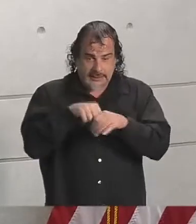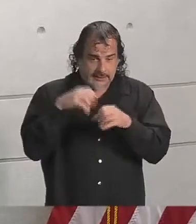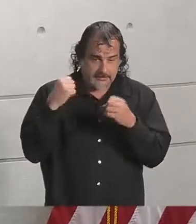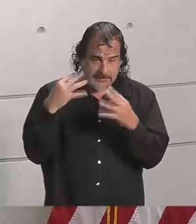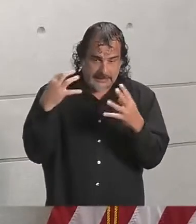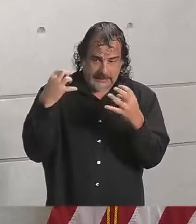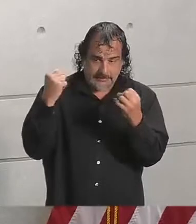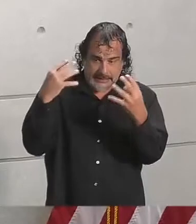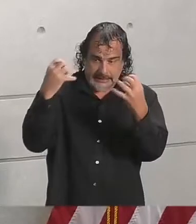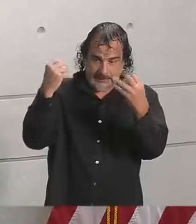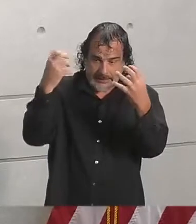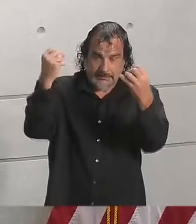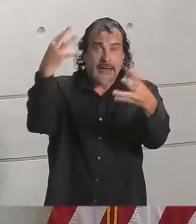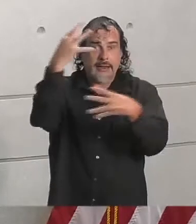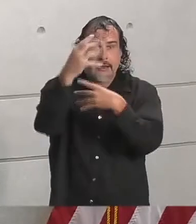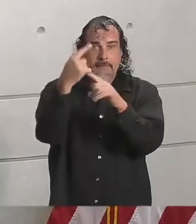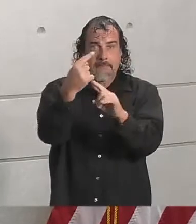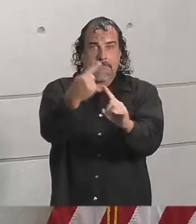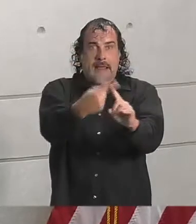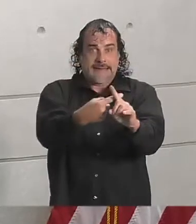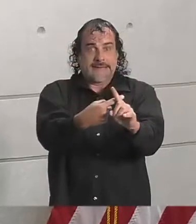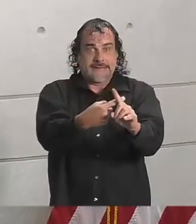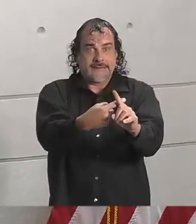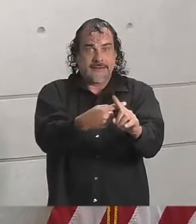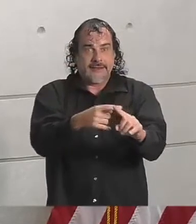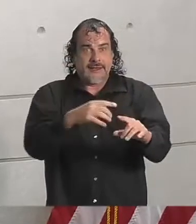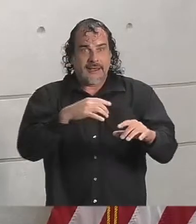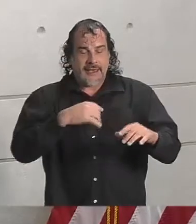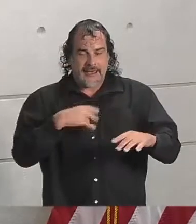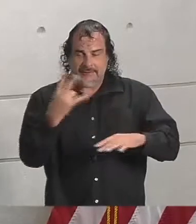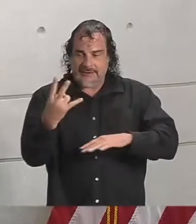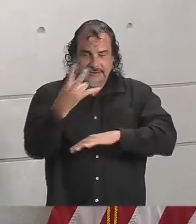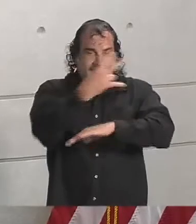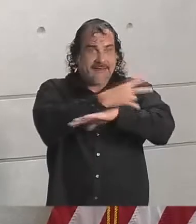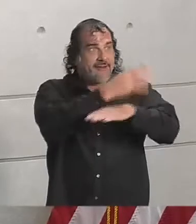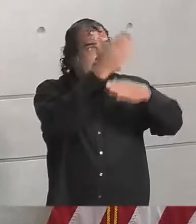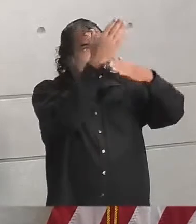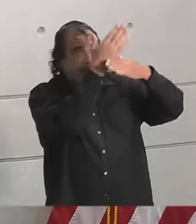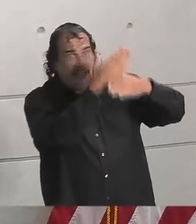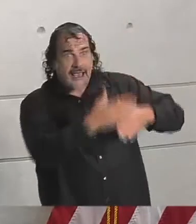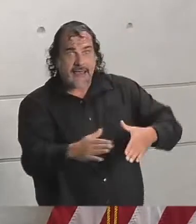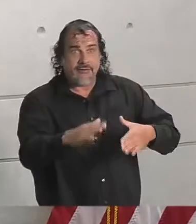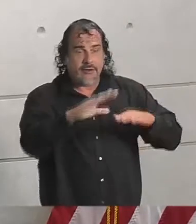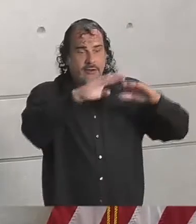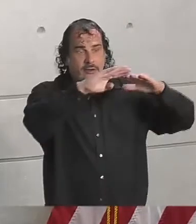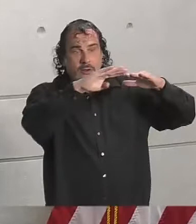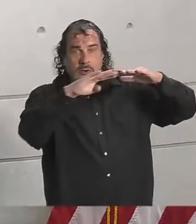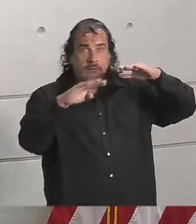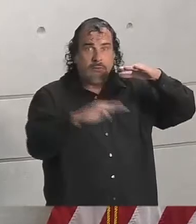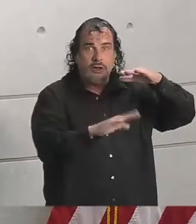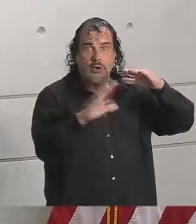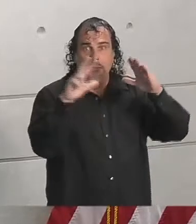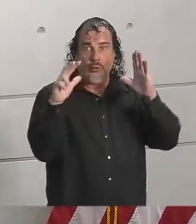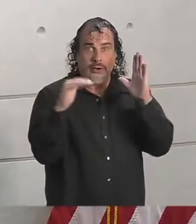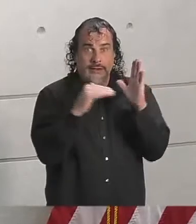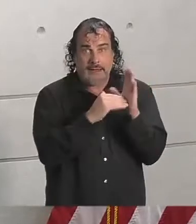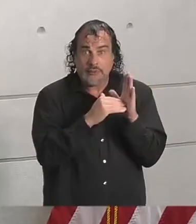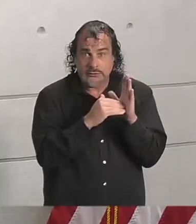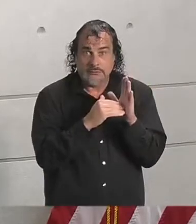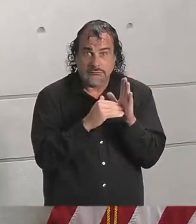many, many months, taken our seven-day average of new cases of COVID below 3,000.